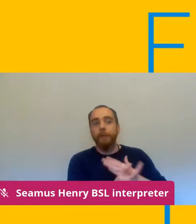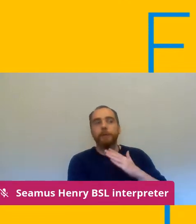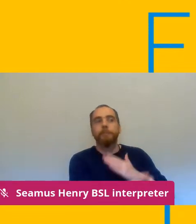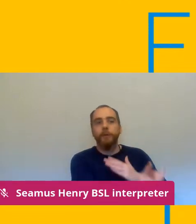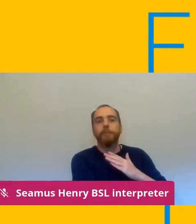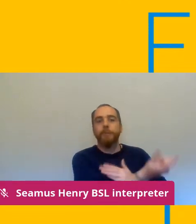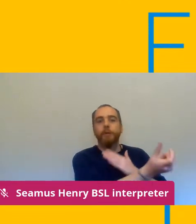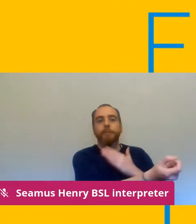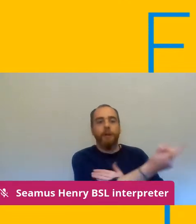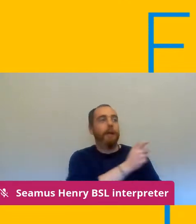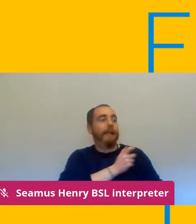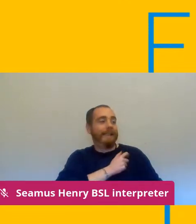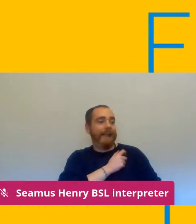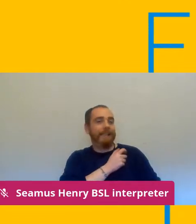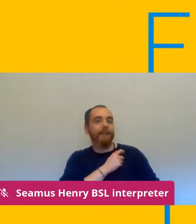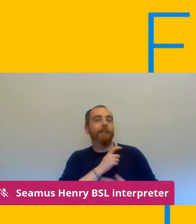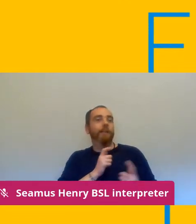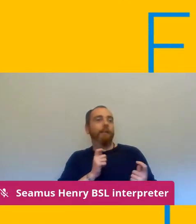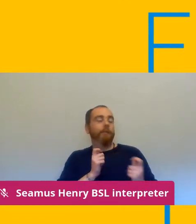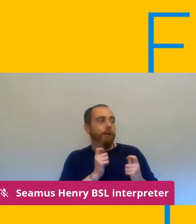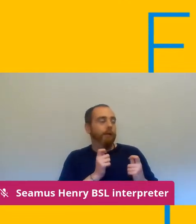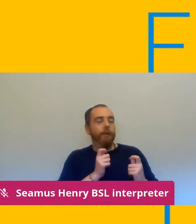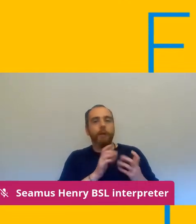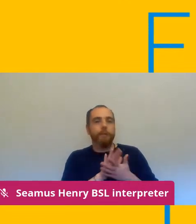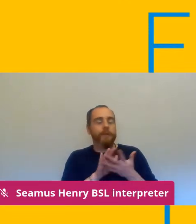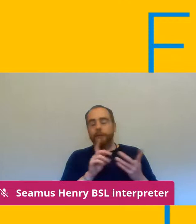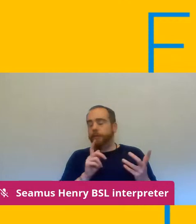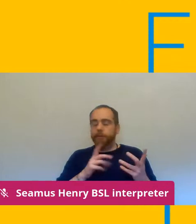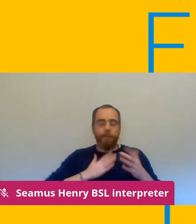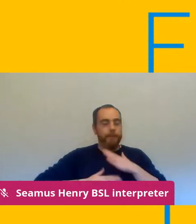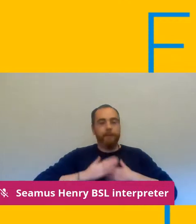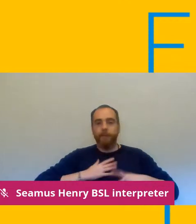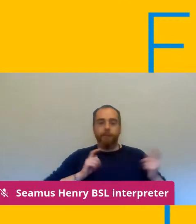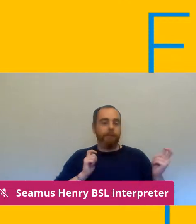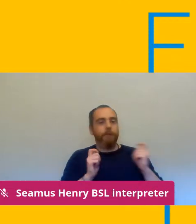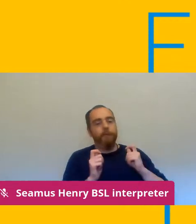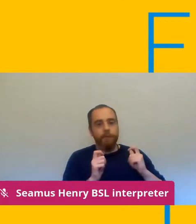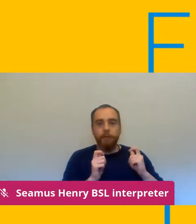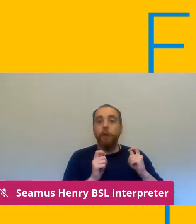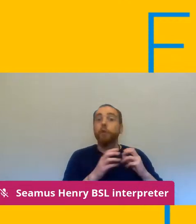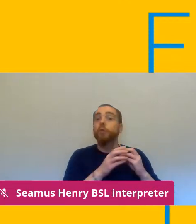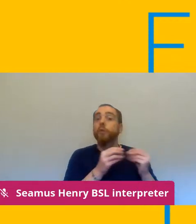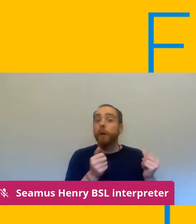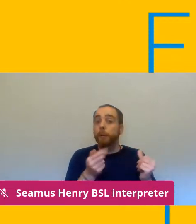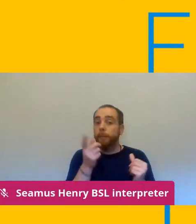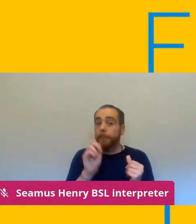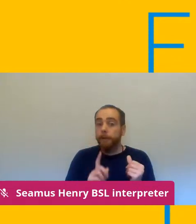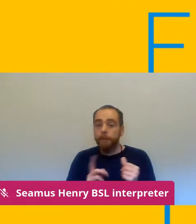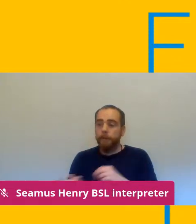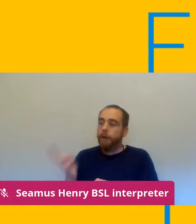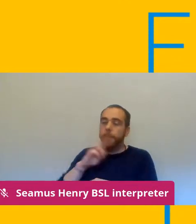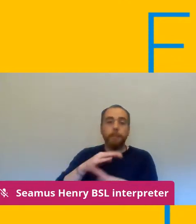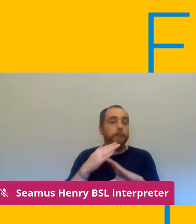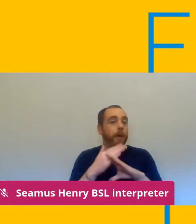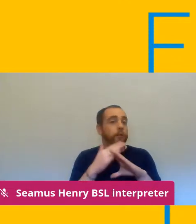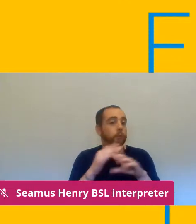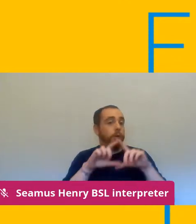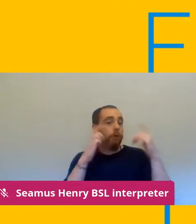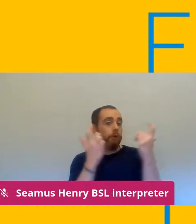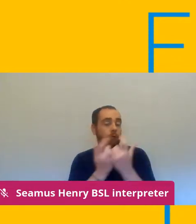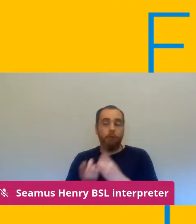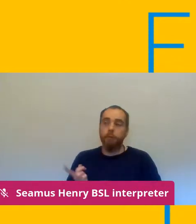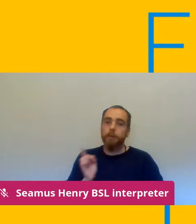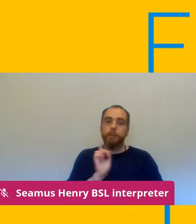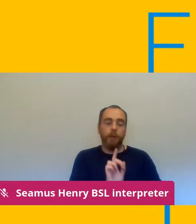anxiety that many people may be experiencing of returning to returning to returning to um a job where